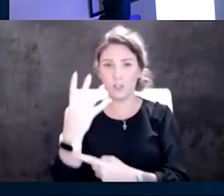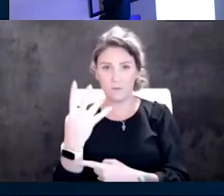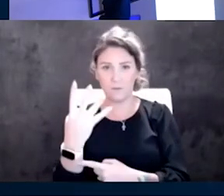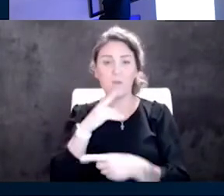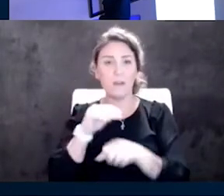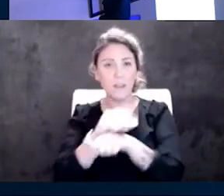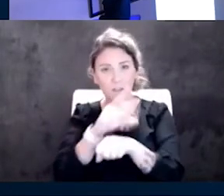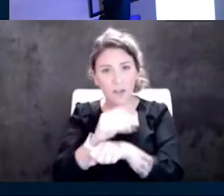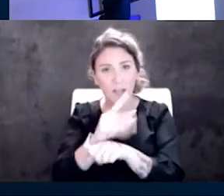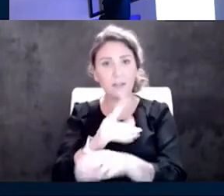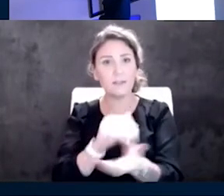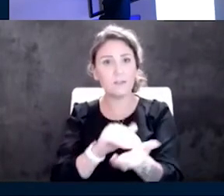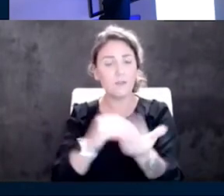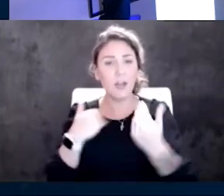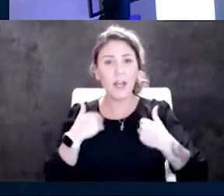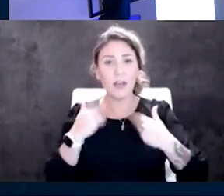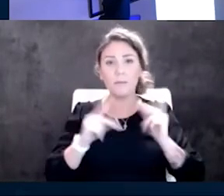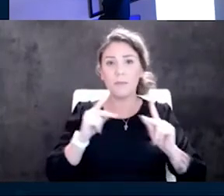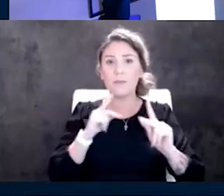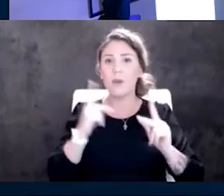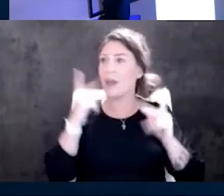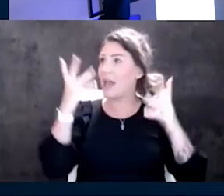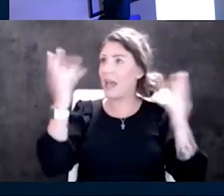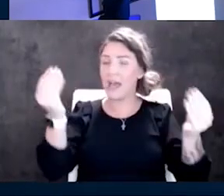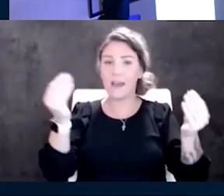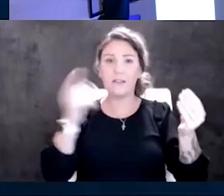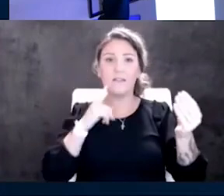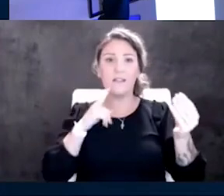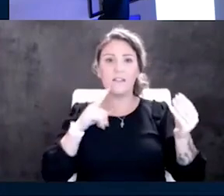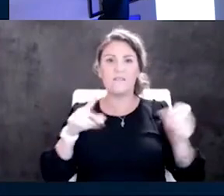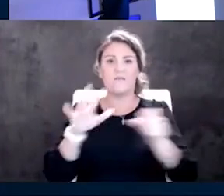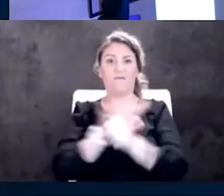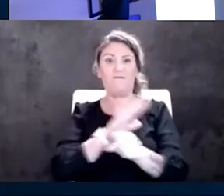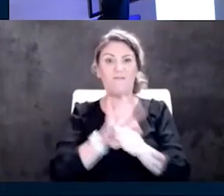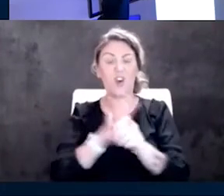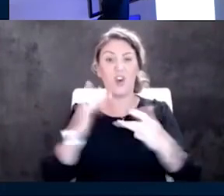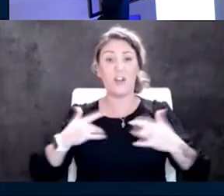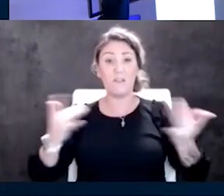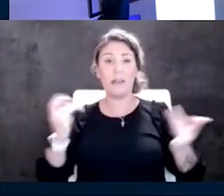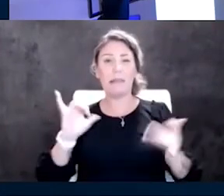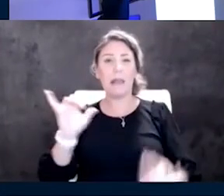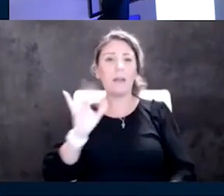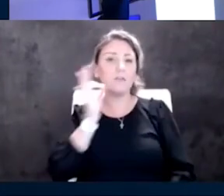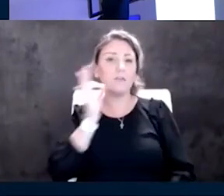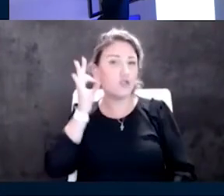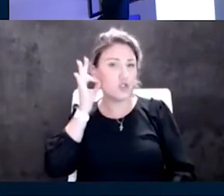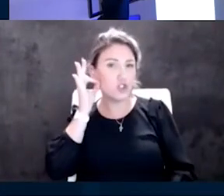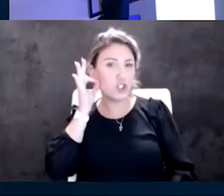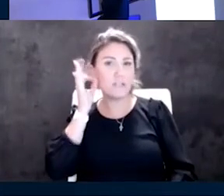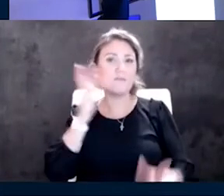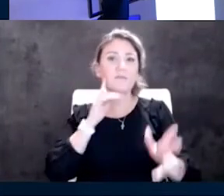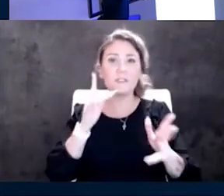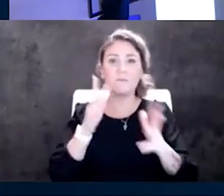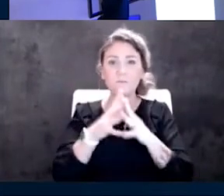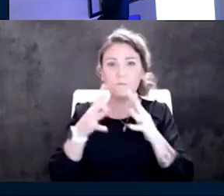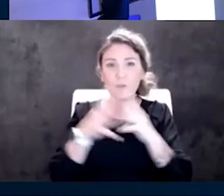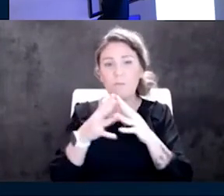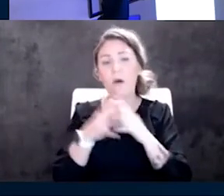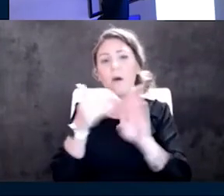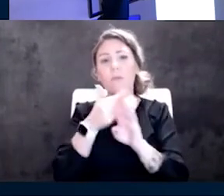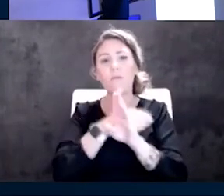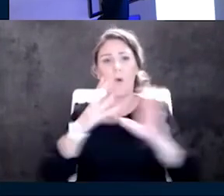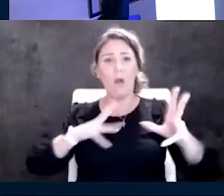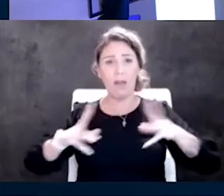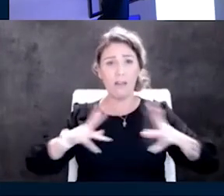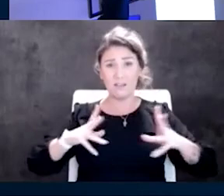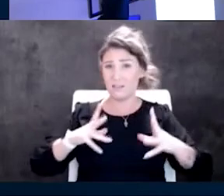have for folks who have been out at a packed event, like the Chiefs game, for instance, ahead of the holiday gatherings with family? Do you think people should consider just staying home this